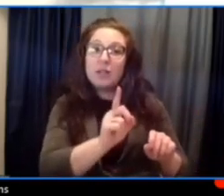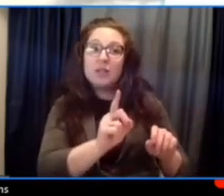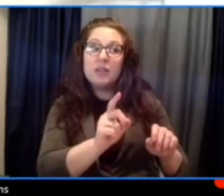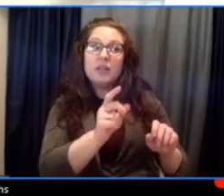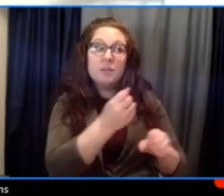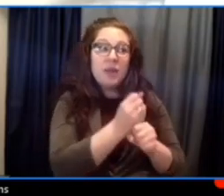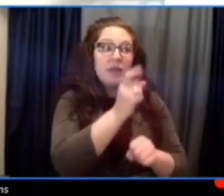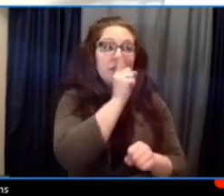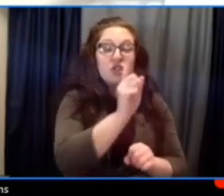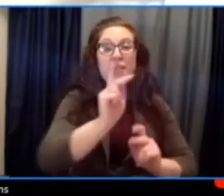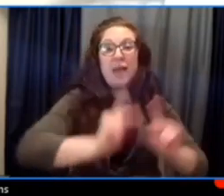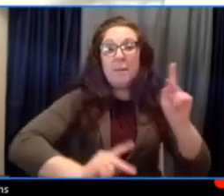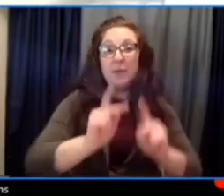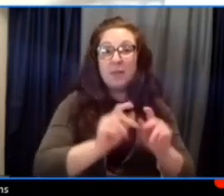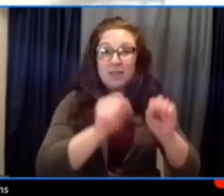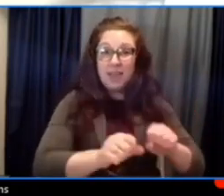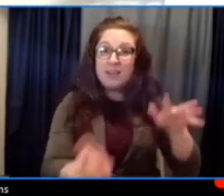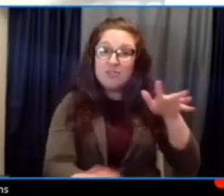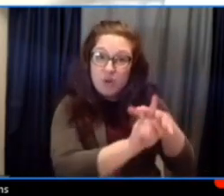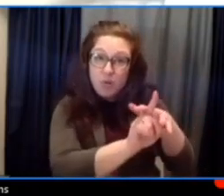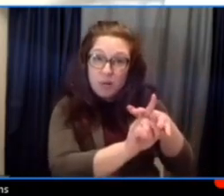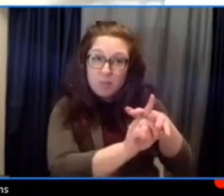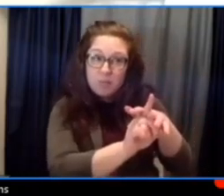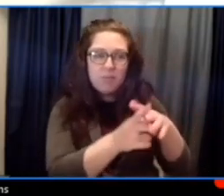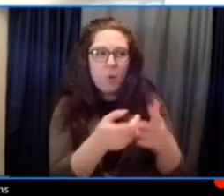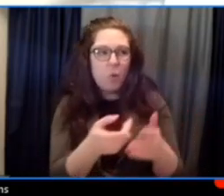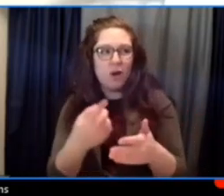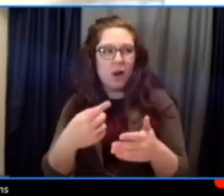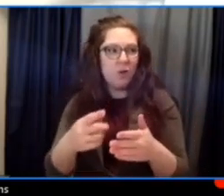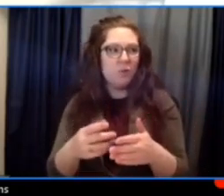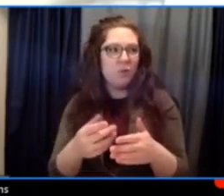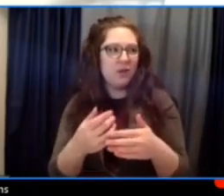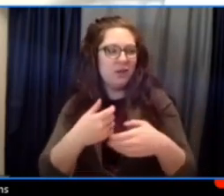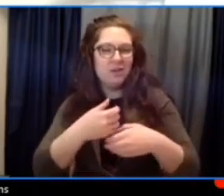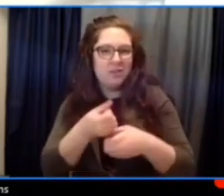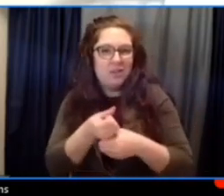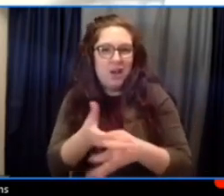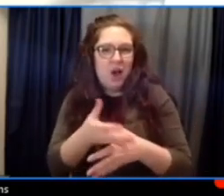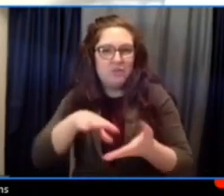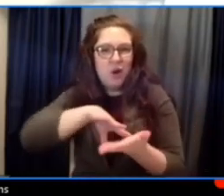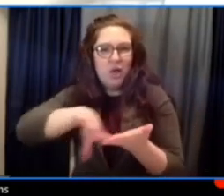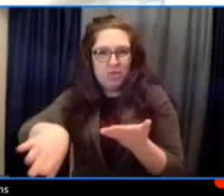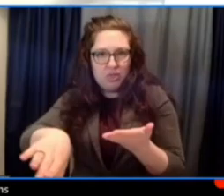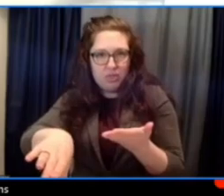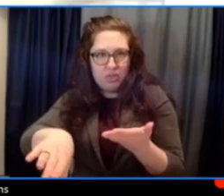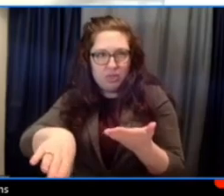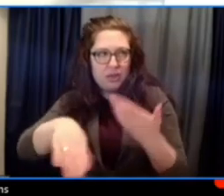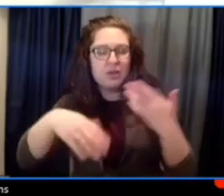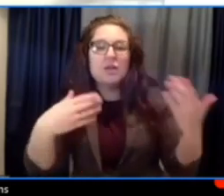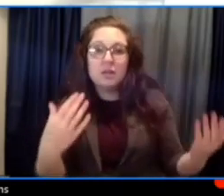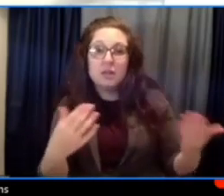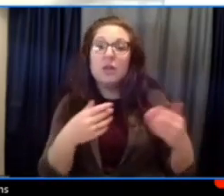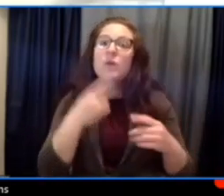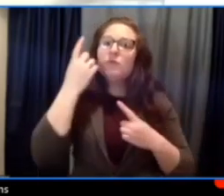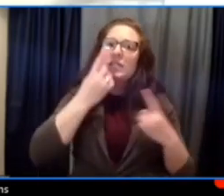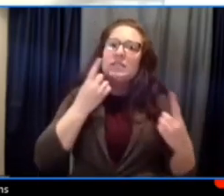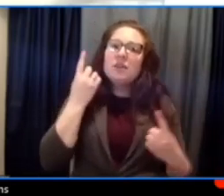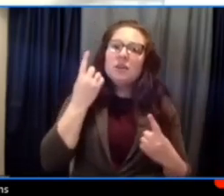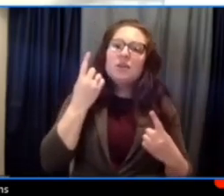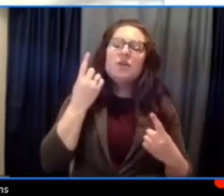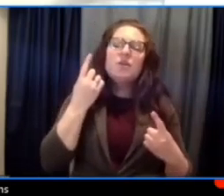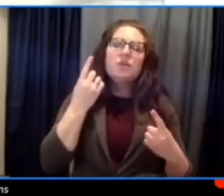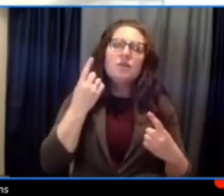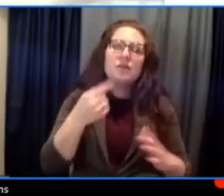ecosystem? What are we leaving behind? And what happens when we decide to move on? We have to consider what deep